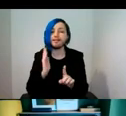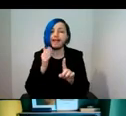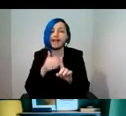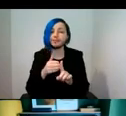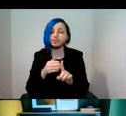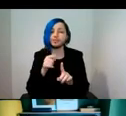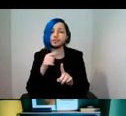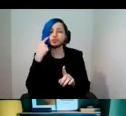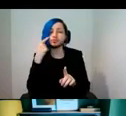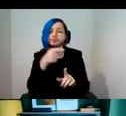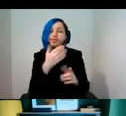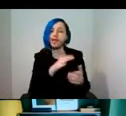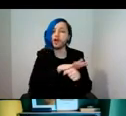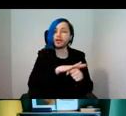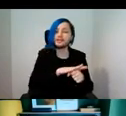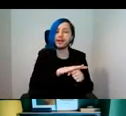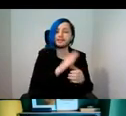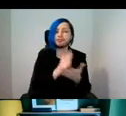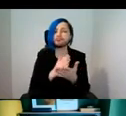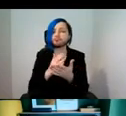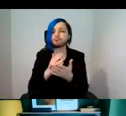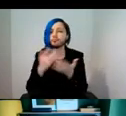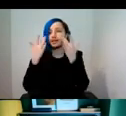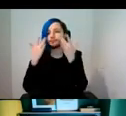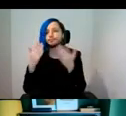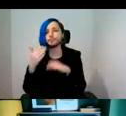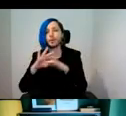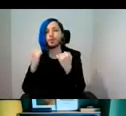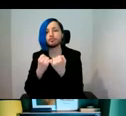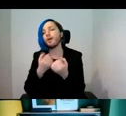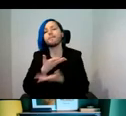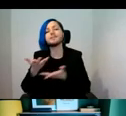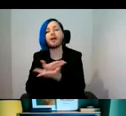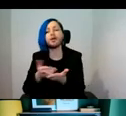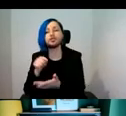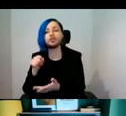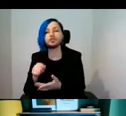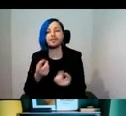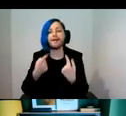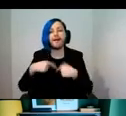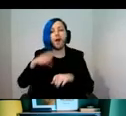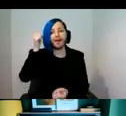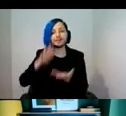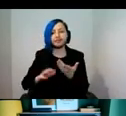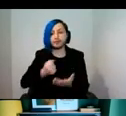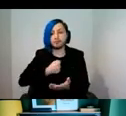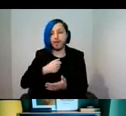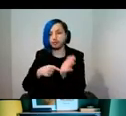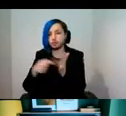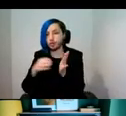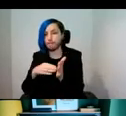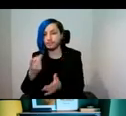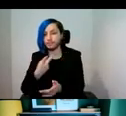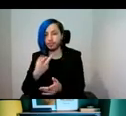and really reflect the workshop discussions and our experience, mine and Tom's. And it